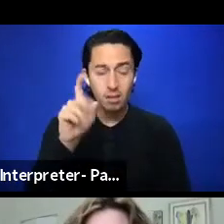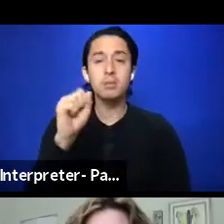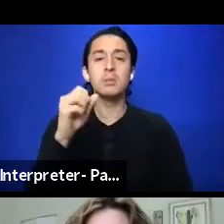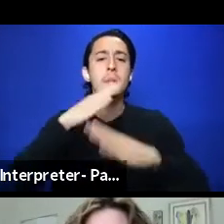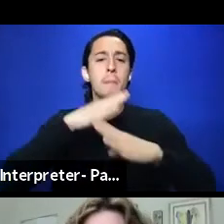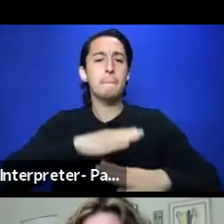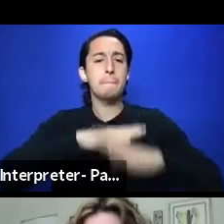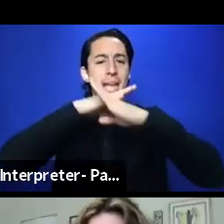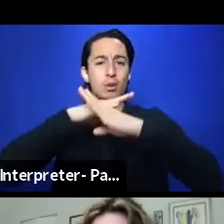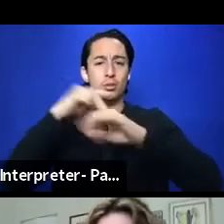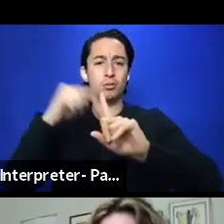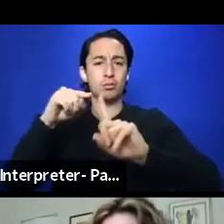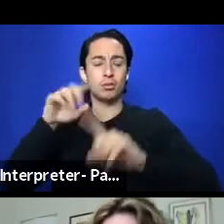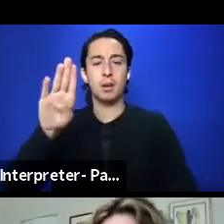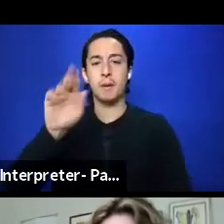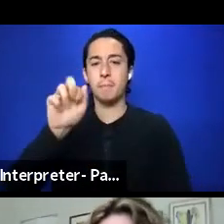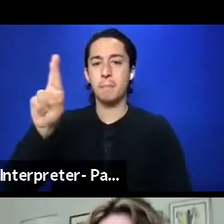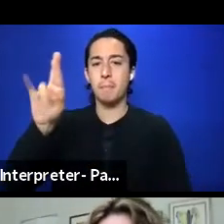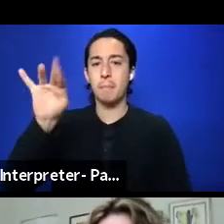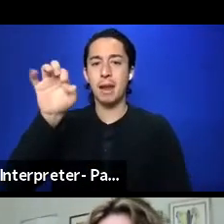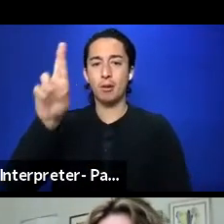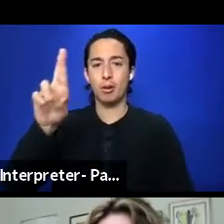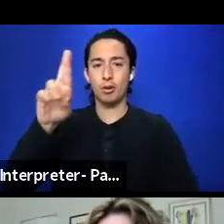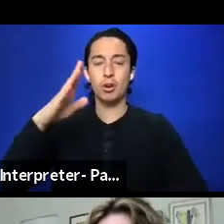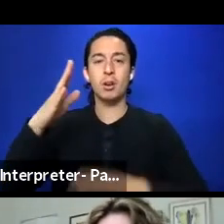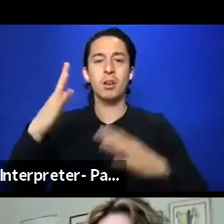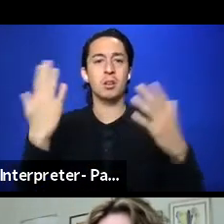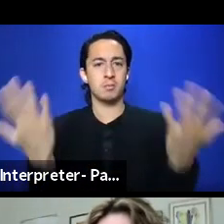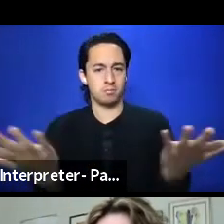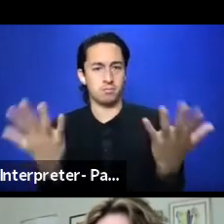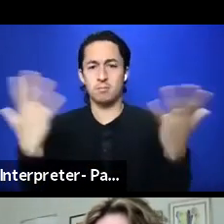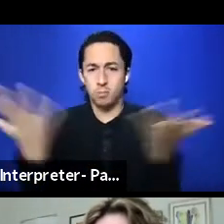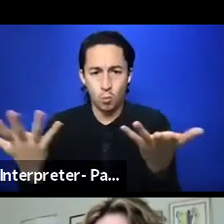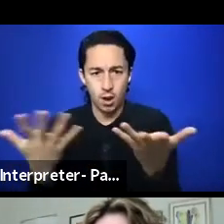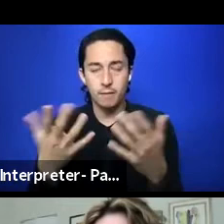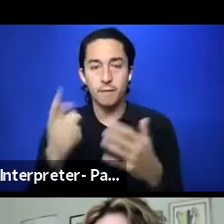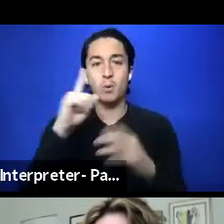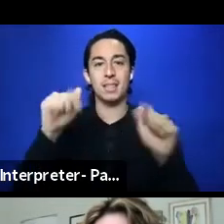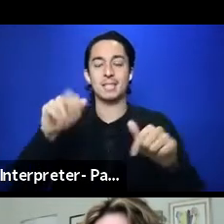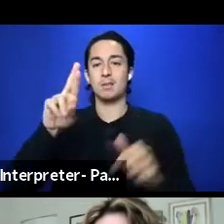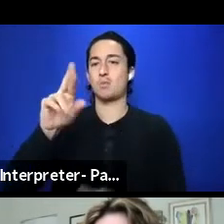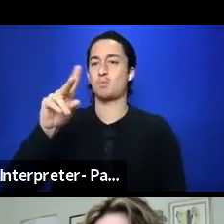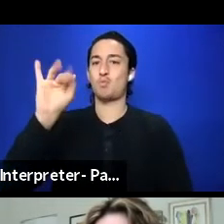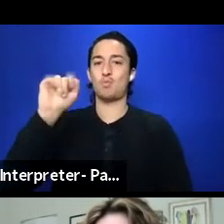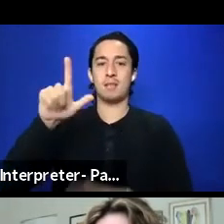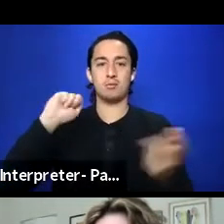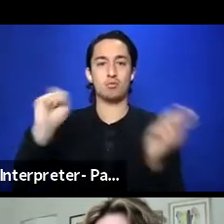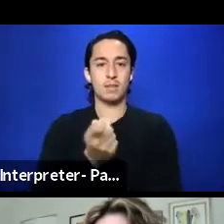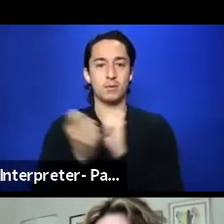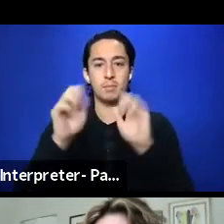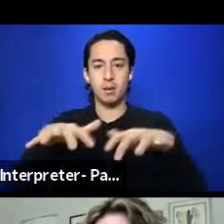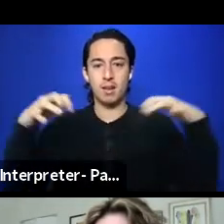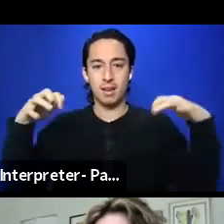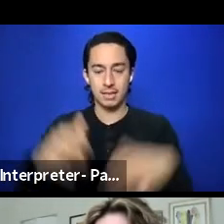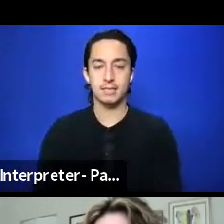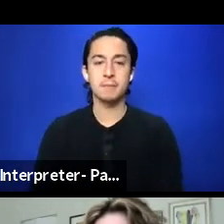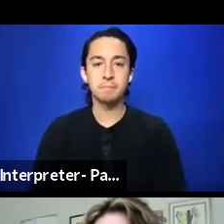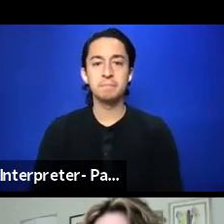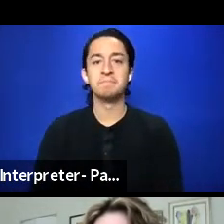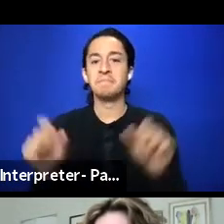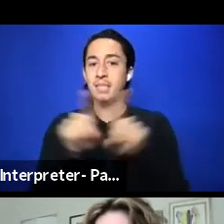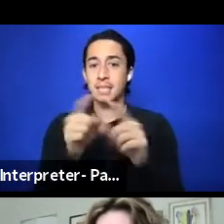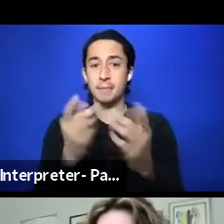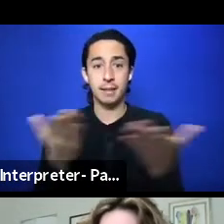barriers and pitfalls that are getting in the way of this radically transformed audience that we know of, that we can label? Same thing.